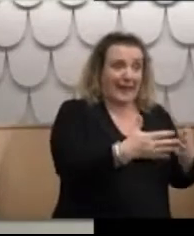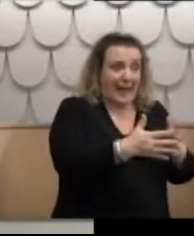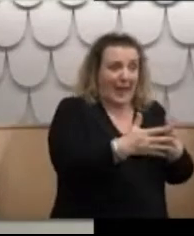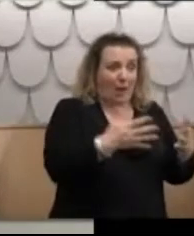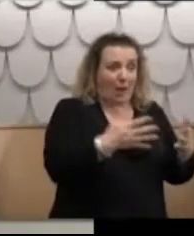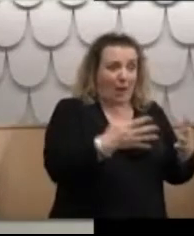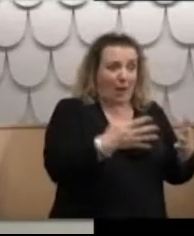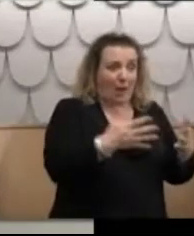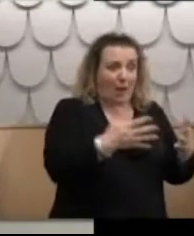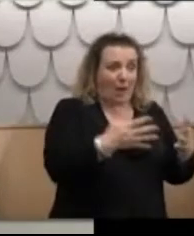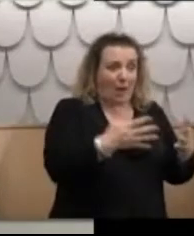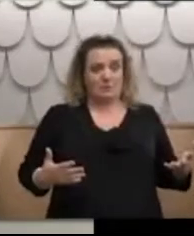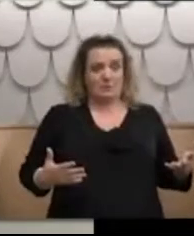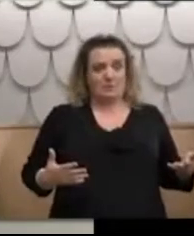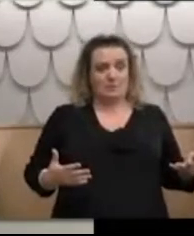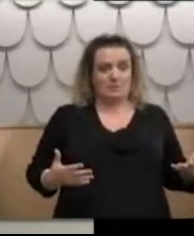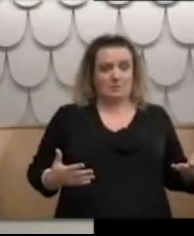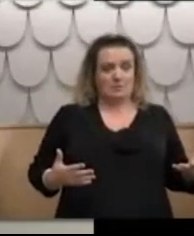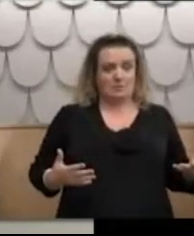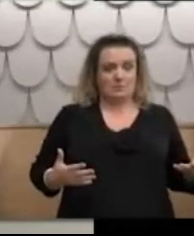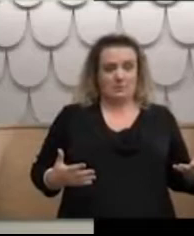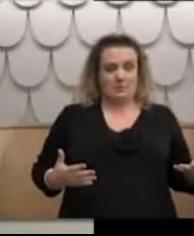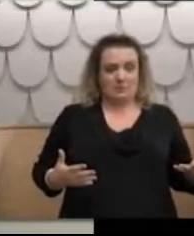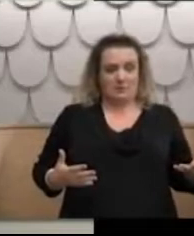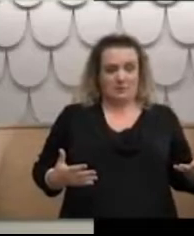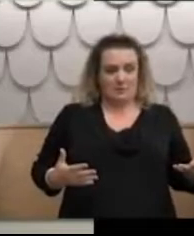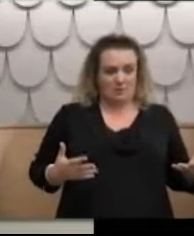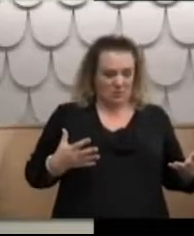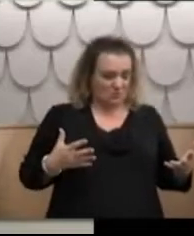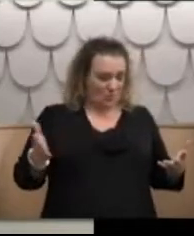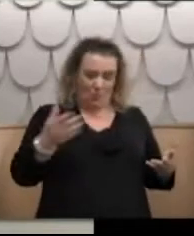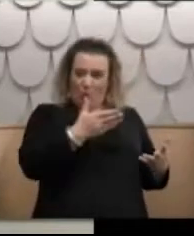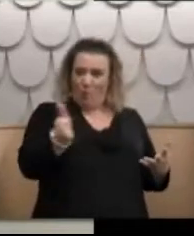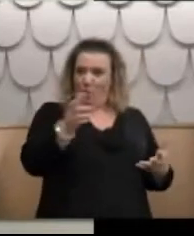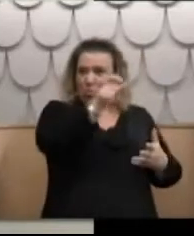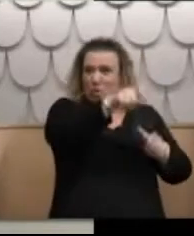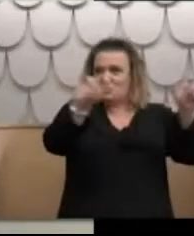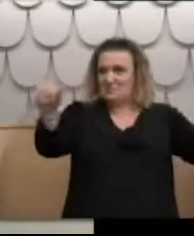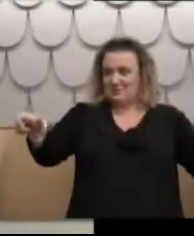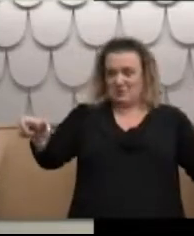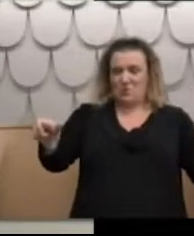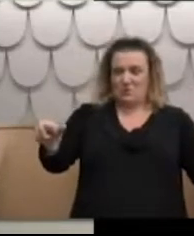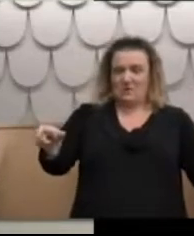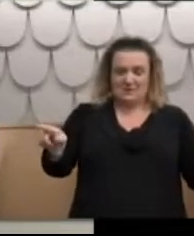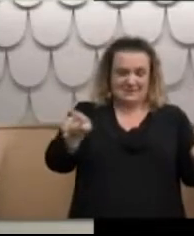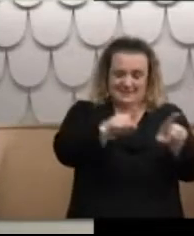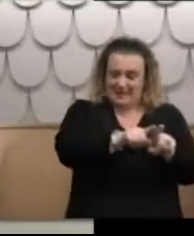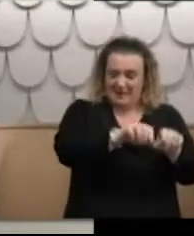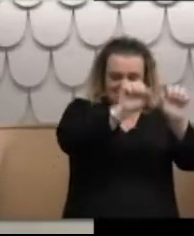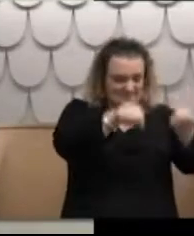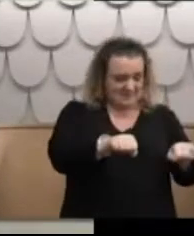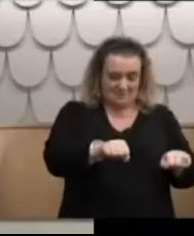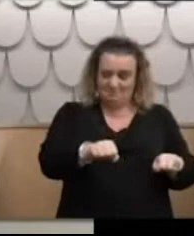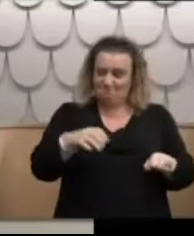as I was concerned, there people in all the part of the system that had ripped me away from my family and abused me.